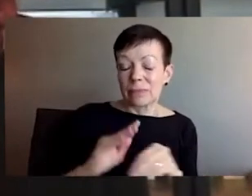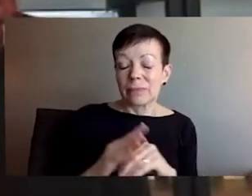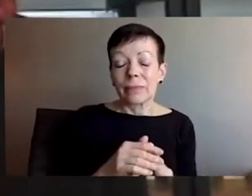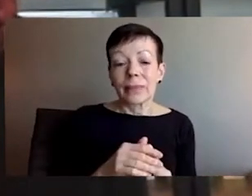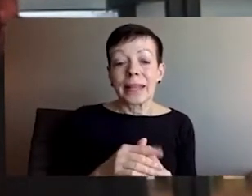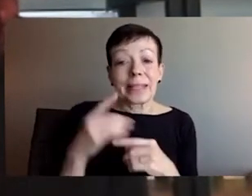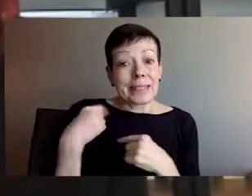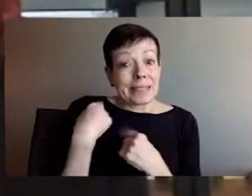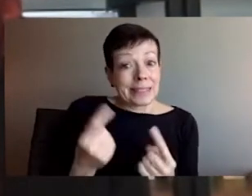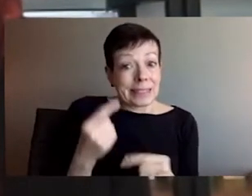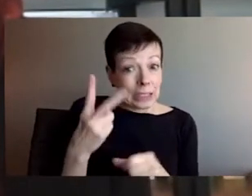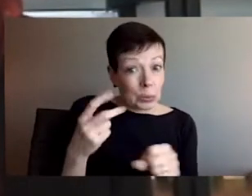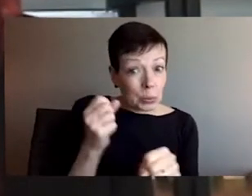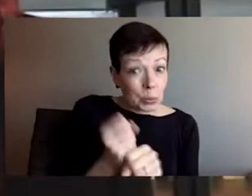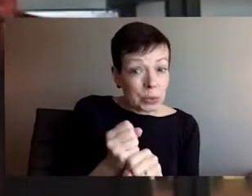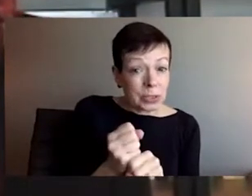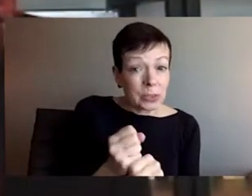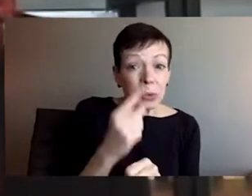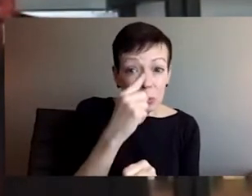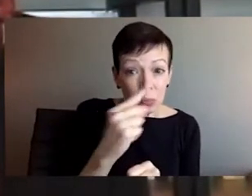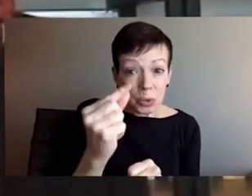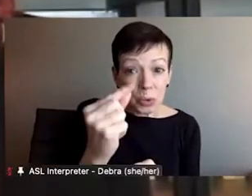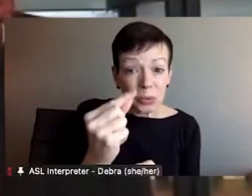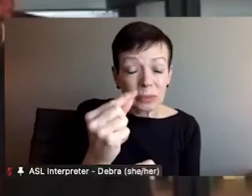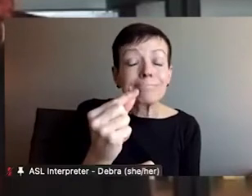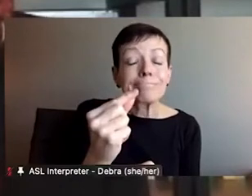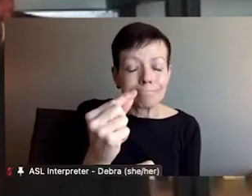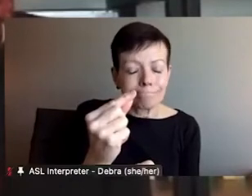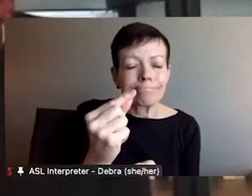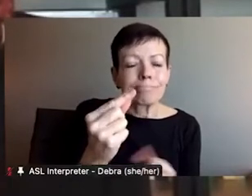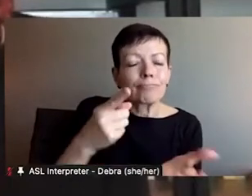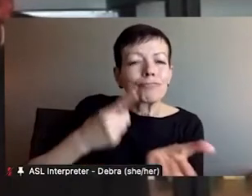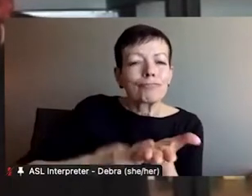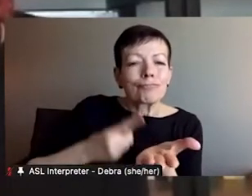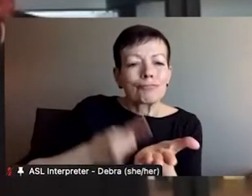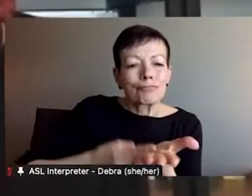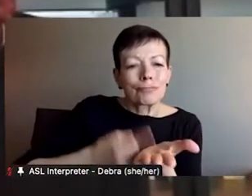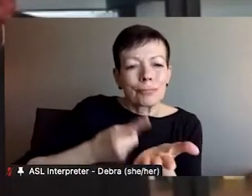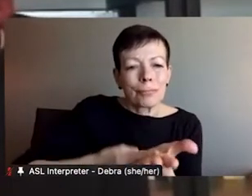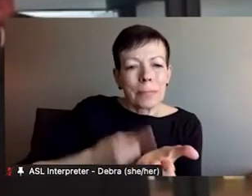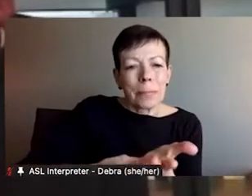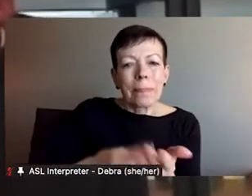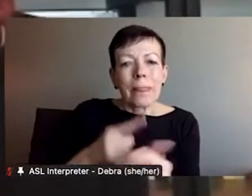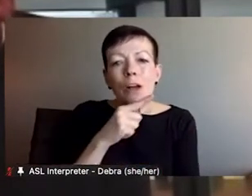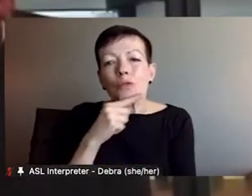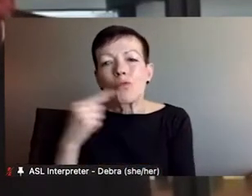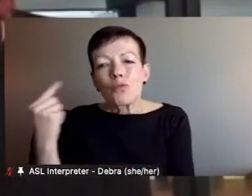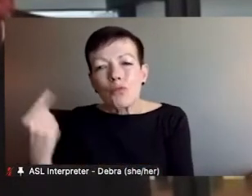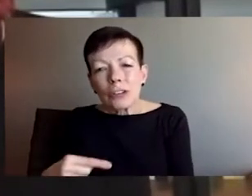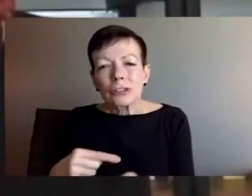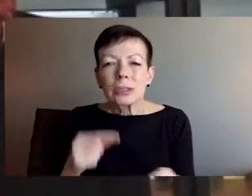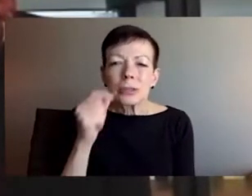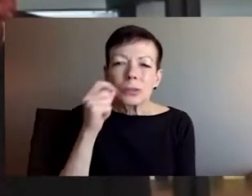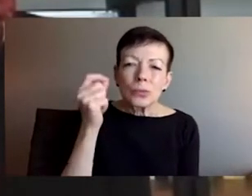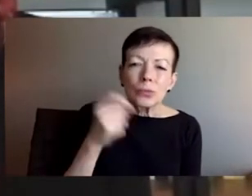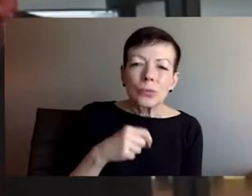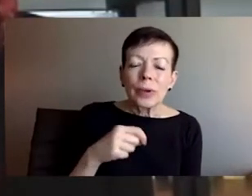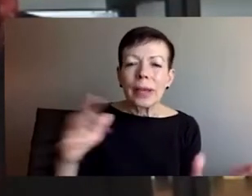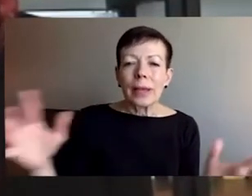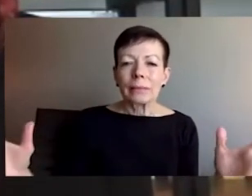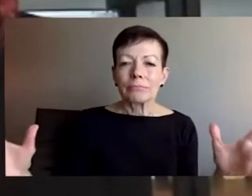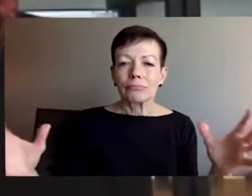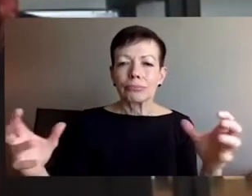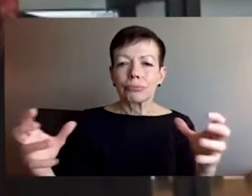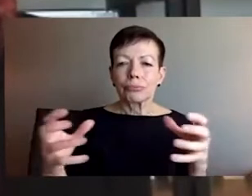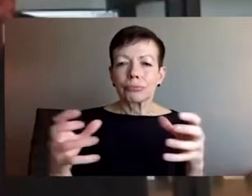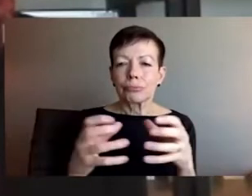and project Moscow's power. Um, now, uh, you know, Putin has made the argument, uh, in, um,